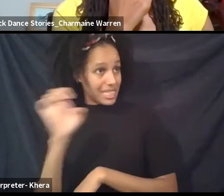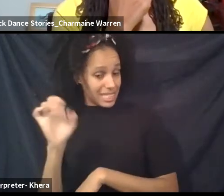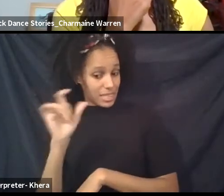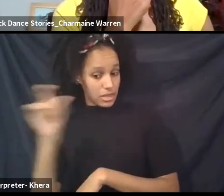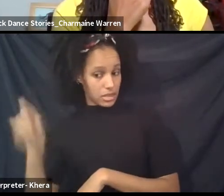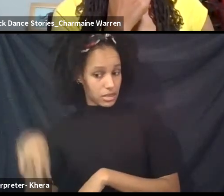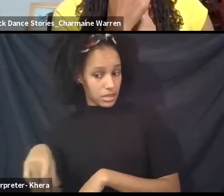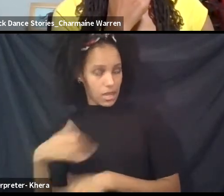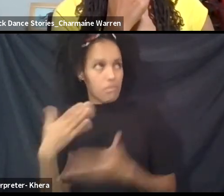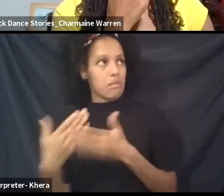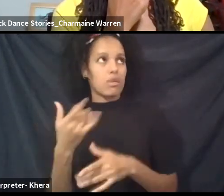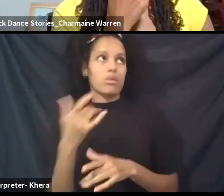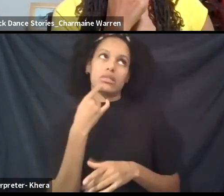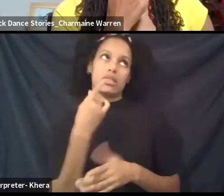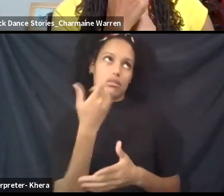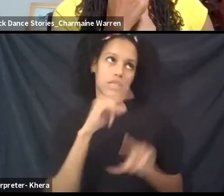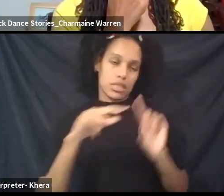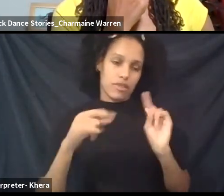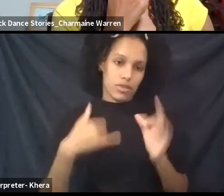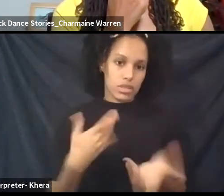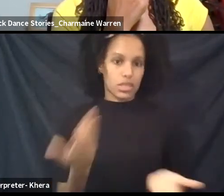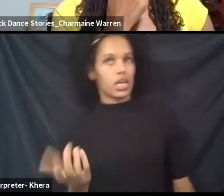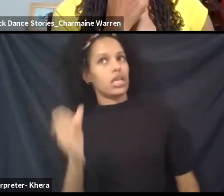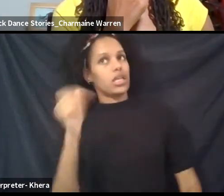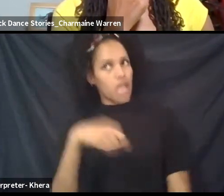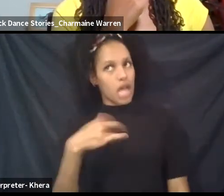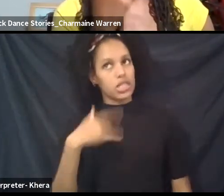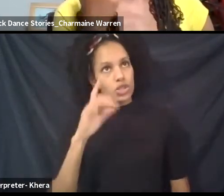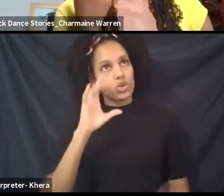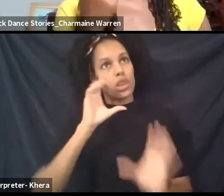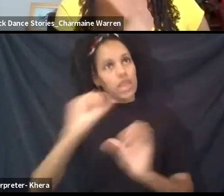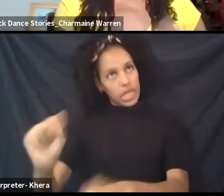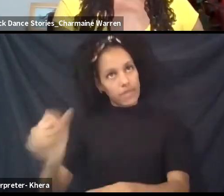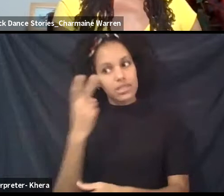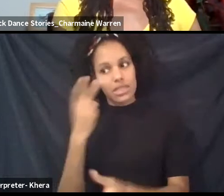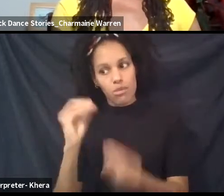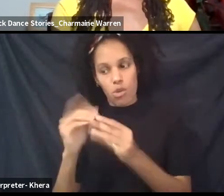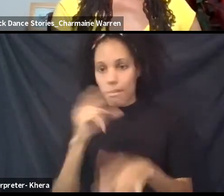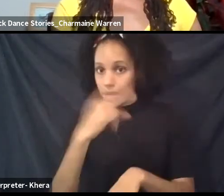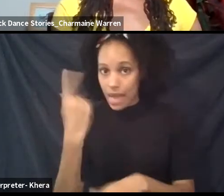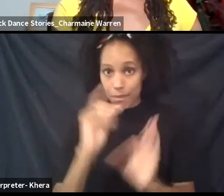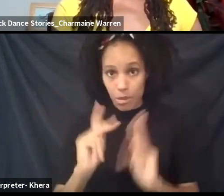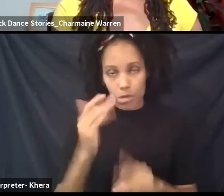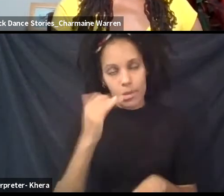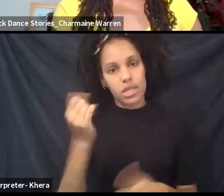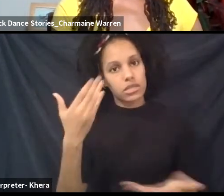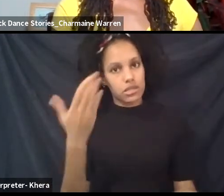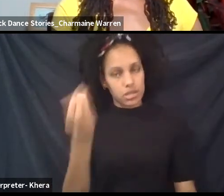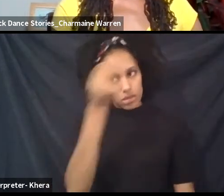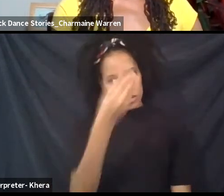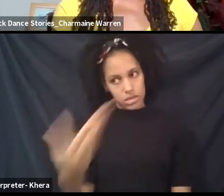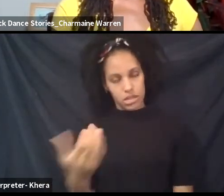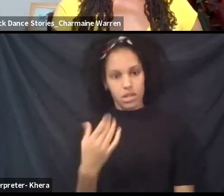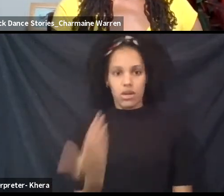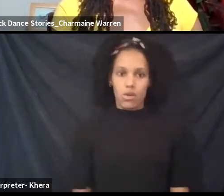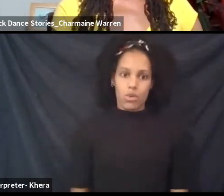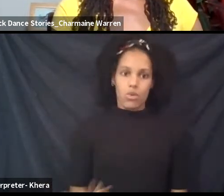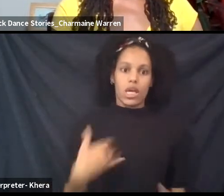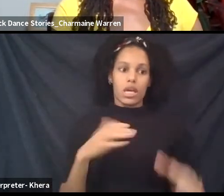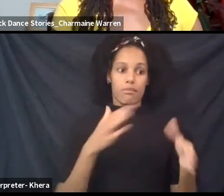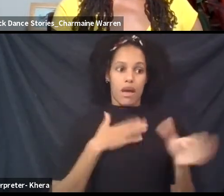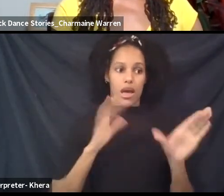might be like, whoa, yo, I had to leave and see more Black people, first of all, because believe it or not, coming outside of my bubble,